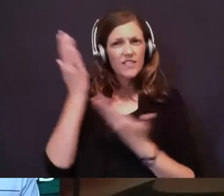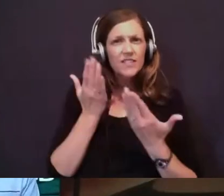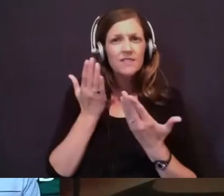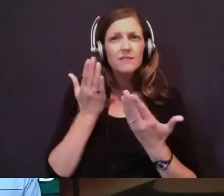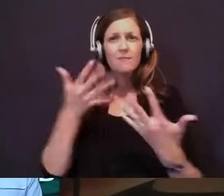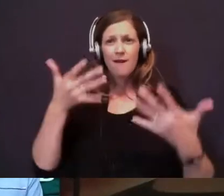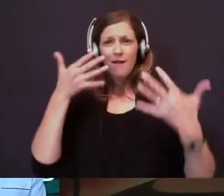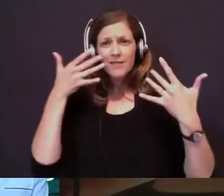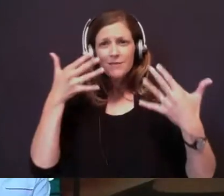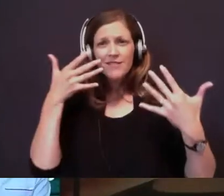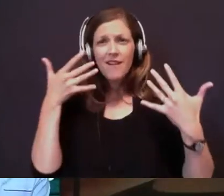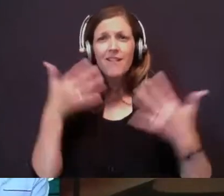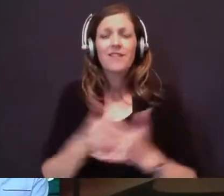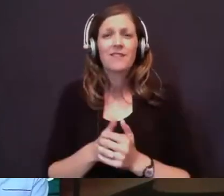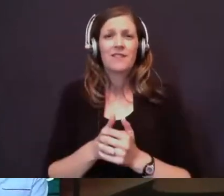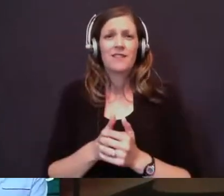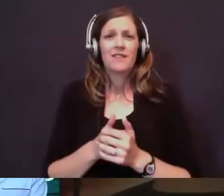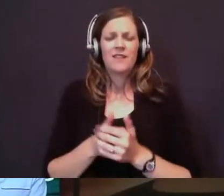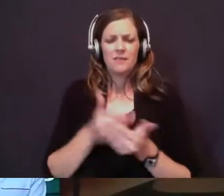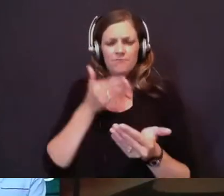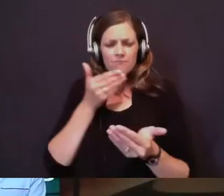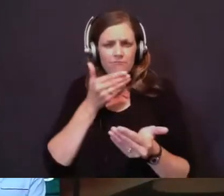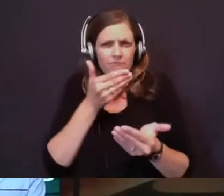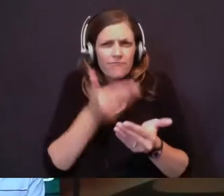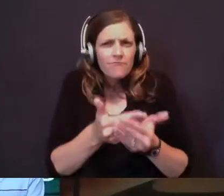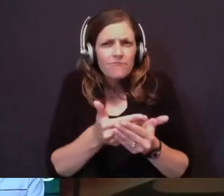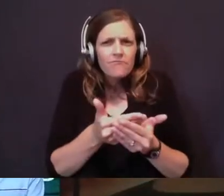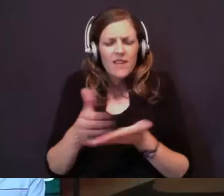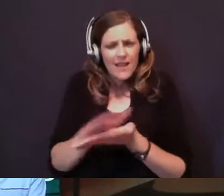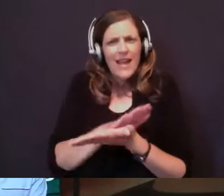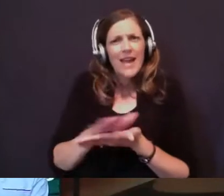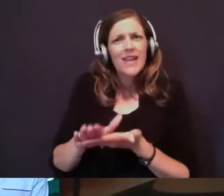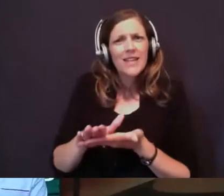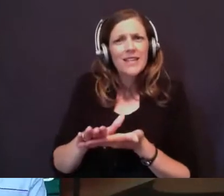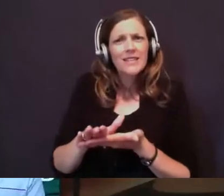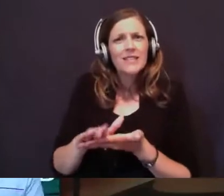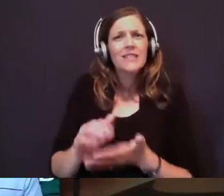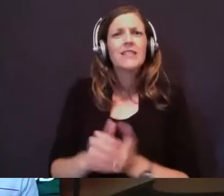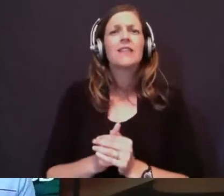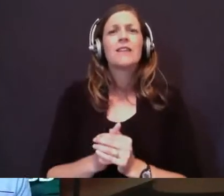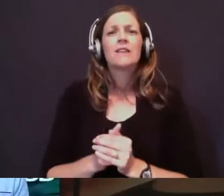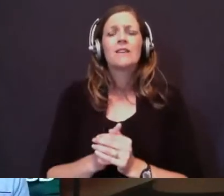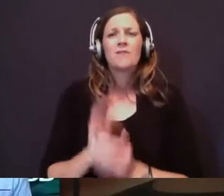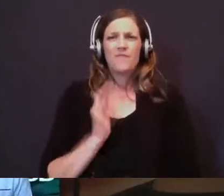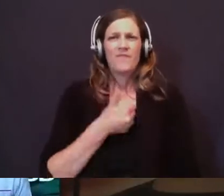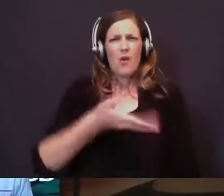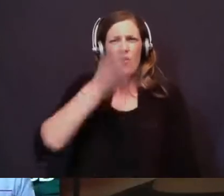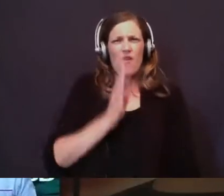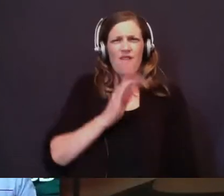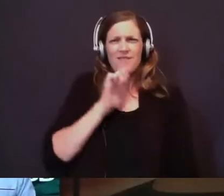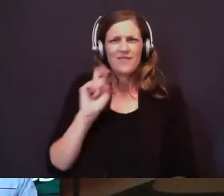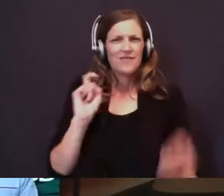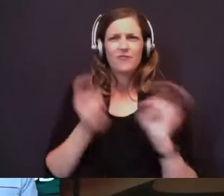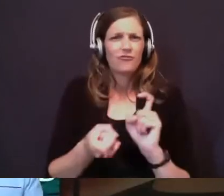hospitality, nearness, kindness. Our God doesn't change,